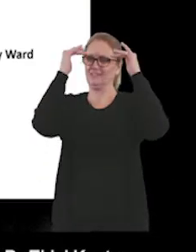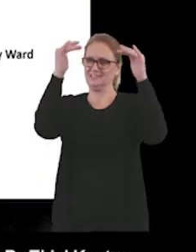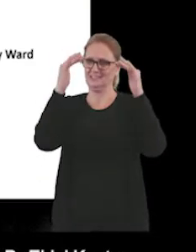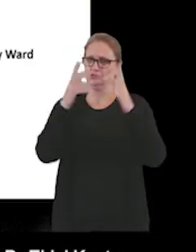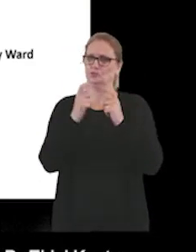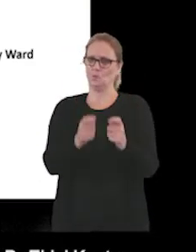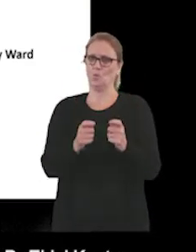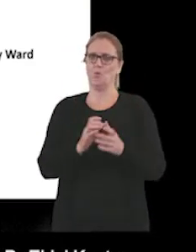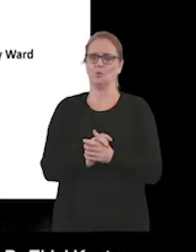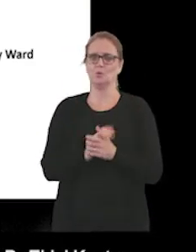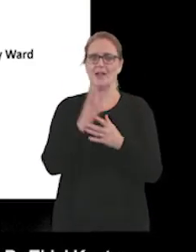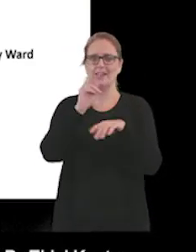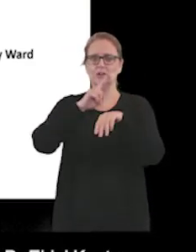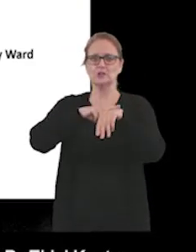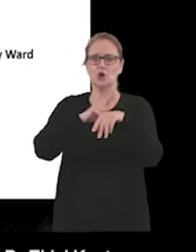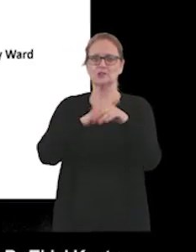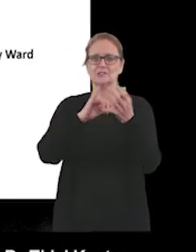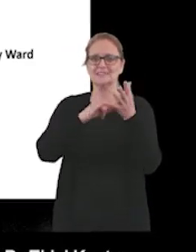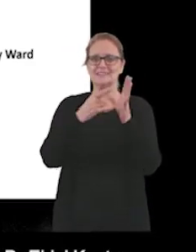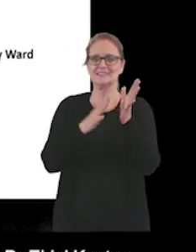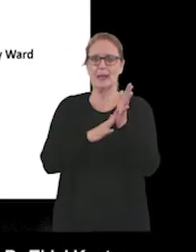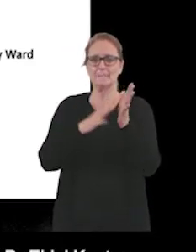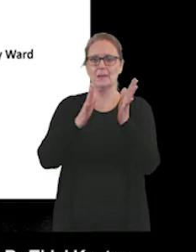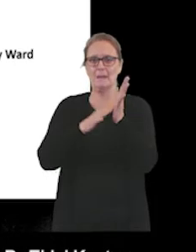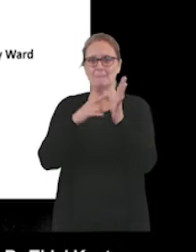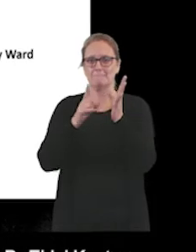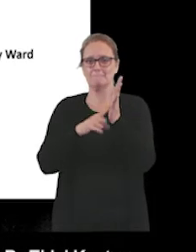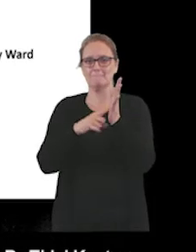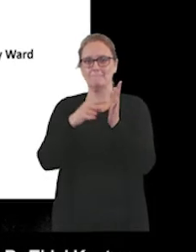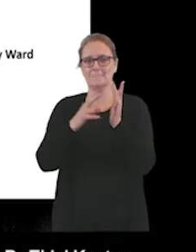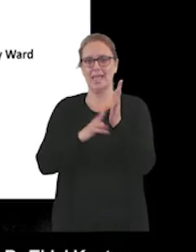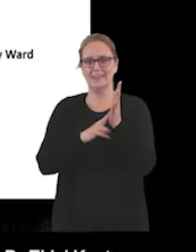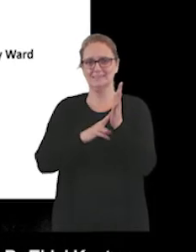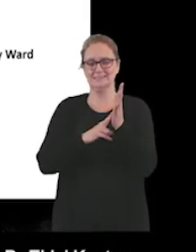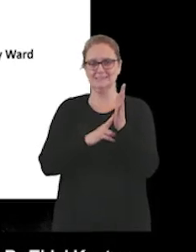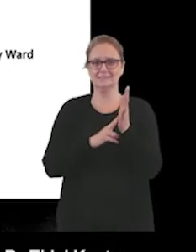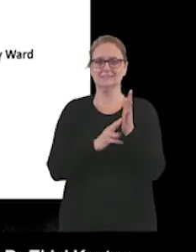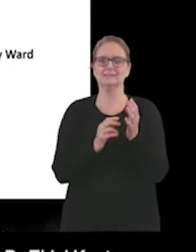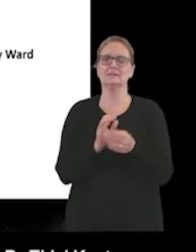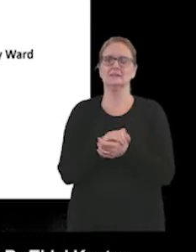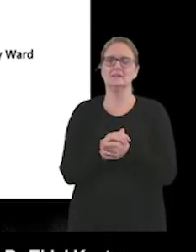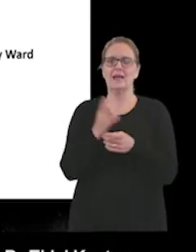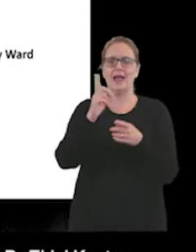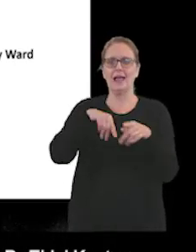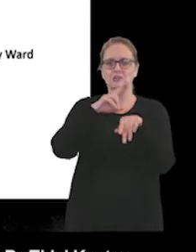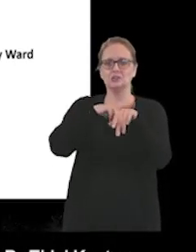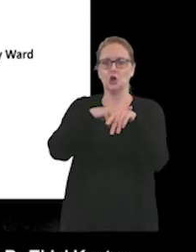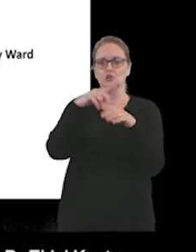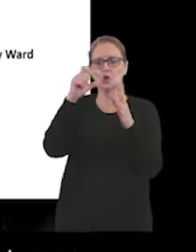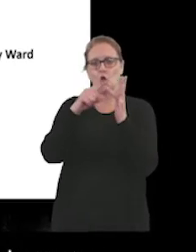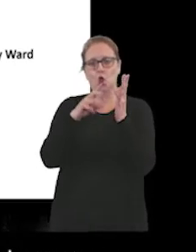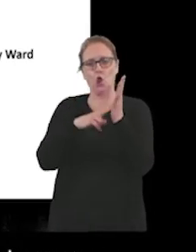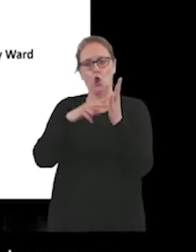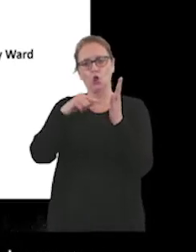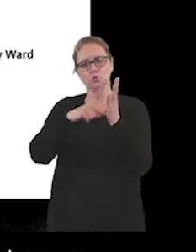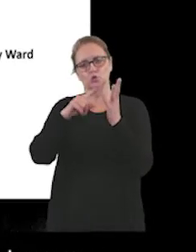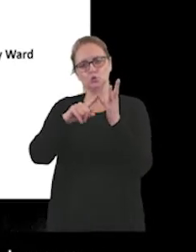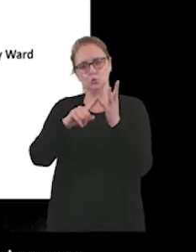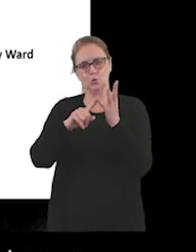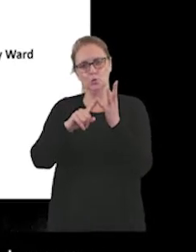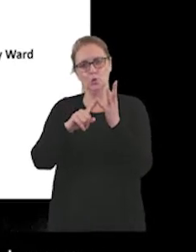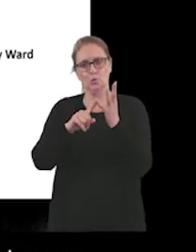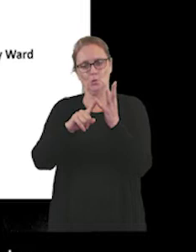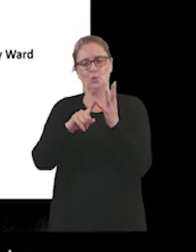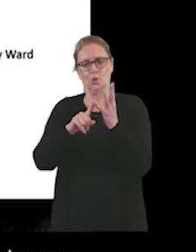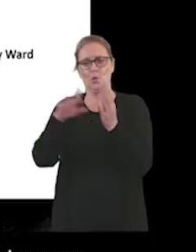Dr. Sam Mallins and Dr. Irene Consu were offered one year funded awards